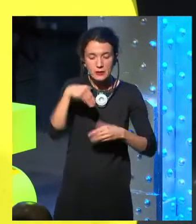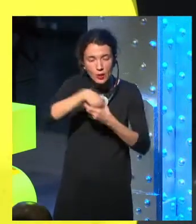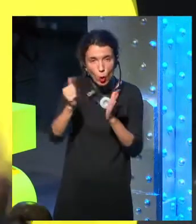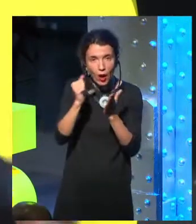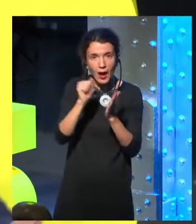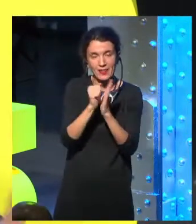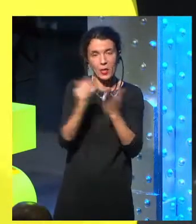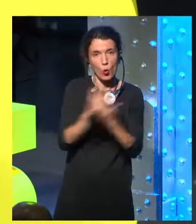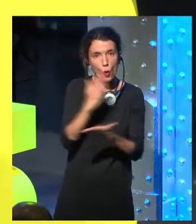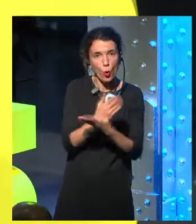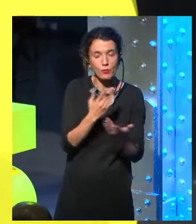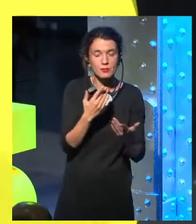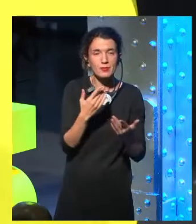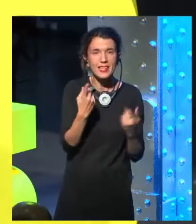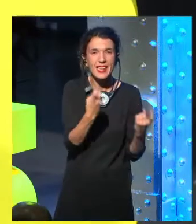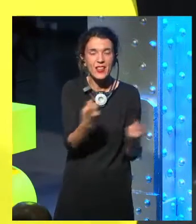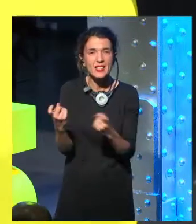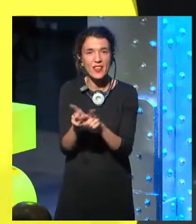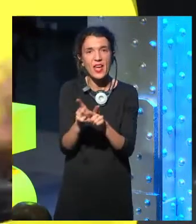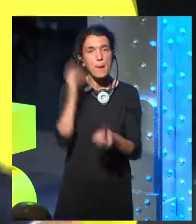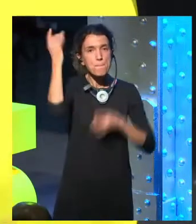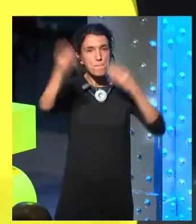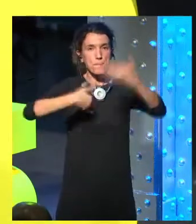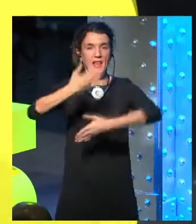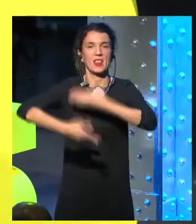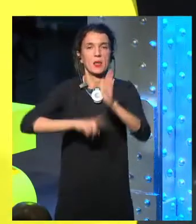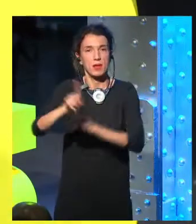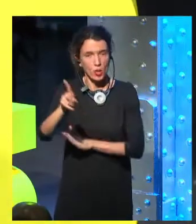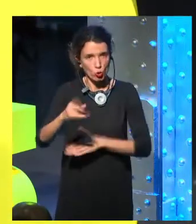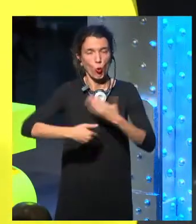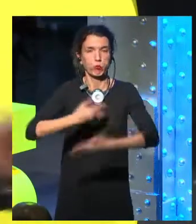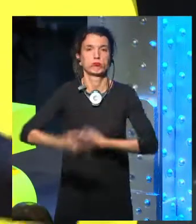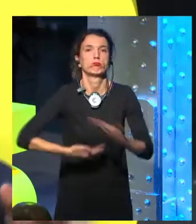conveys the need of promoting entrepreneurship